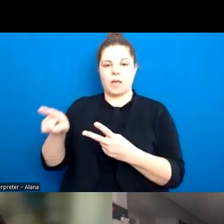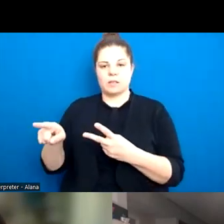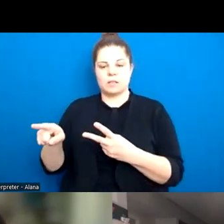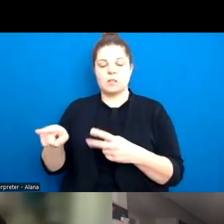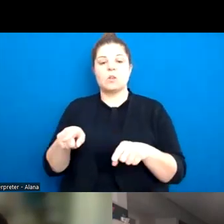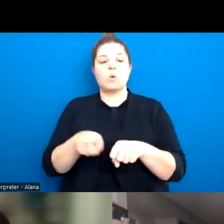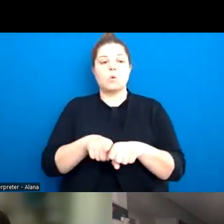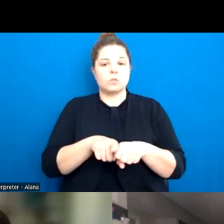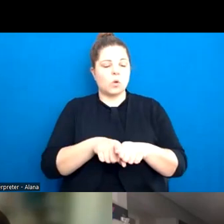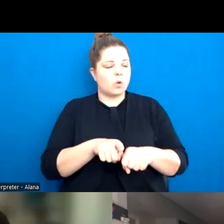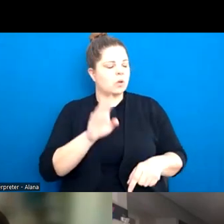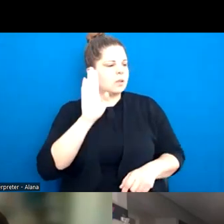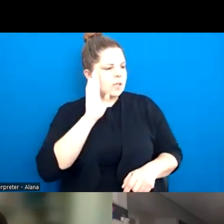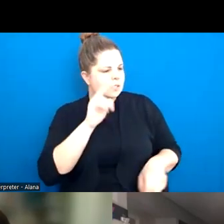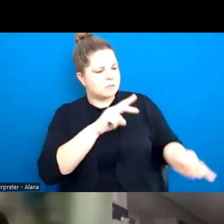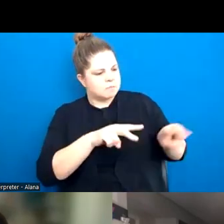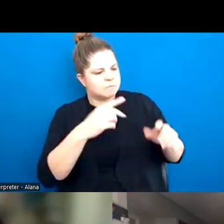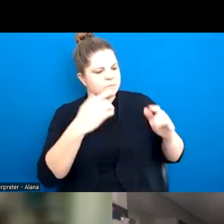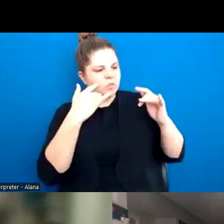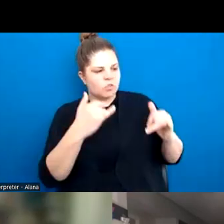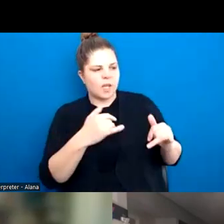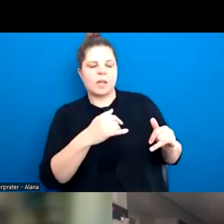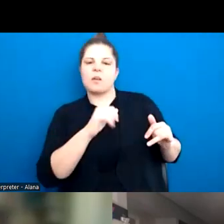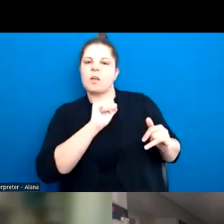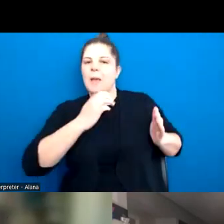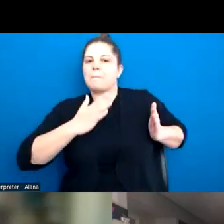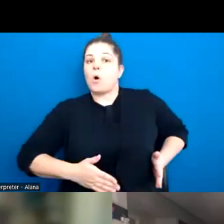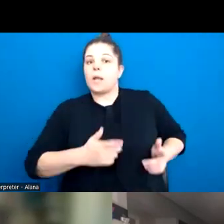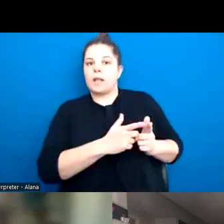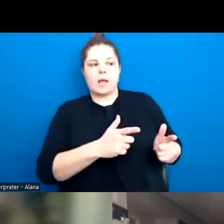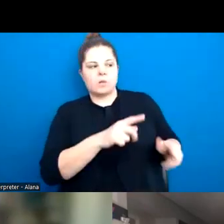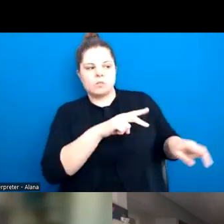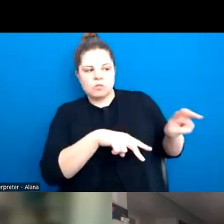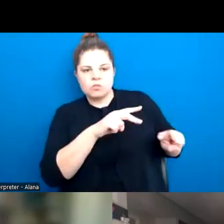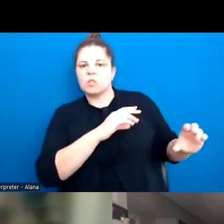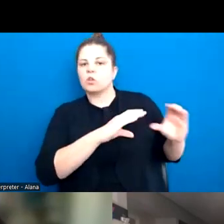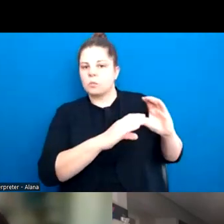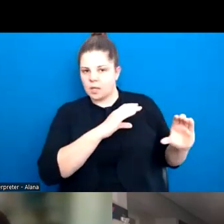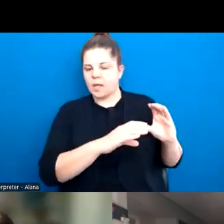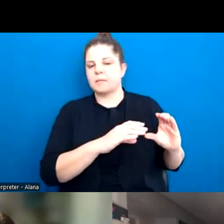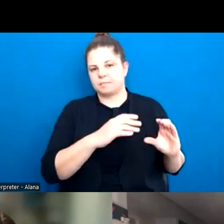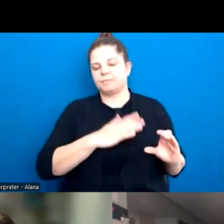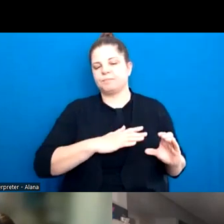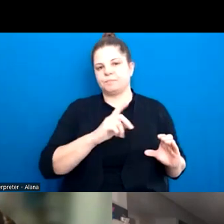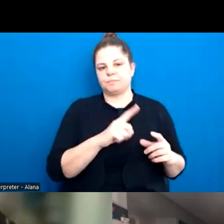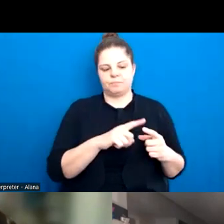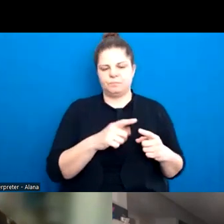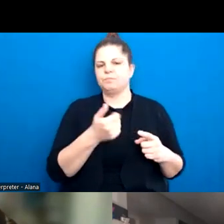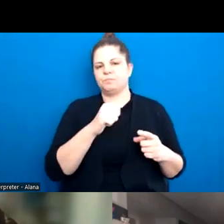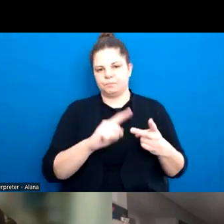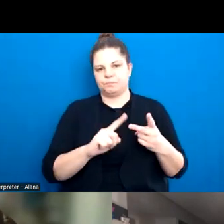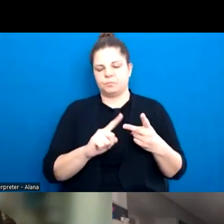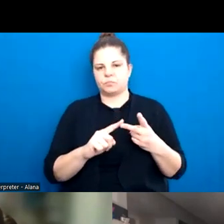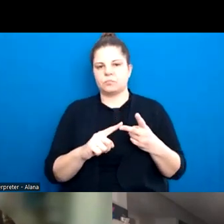in with the other person and observe their body language. So that's just one thing I wanted to say. Um, the other was about